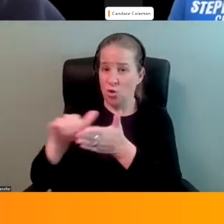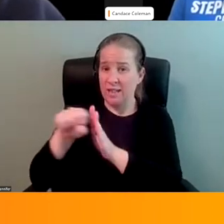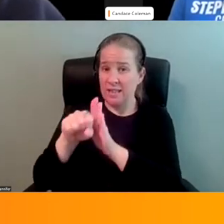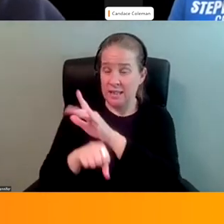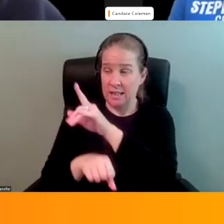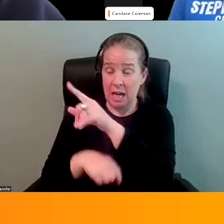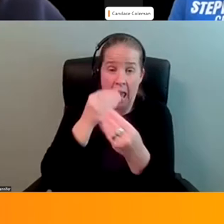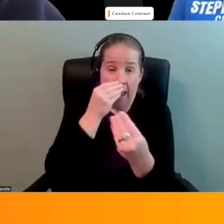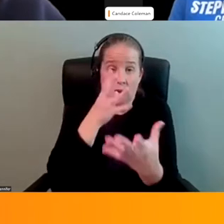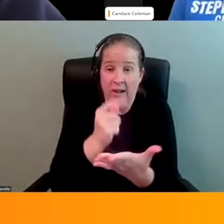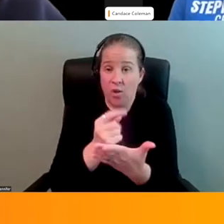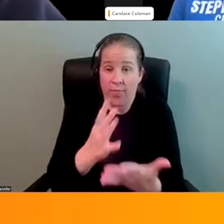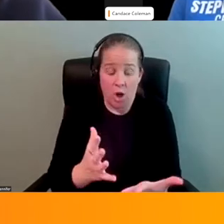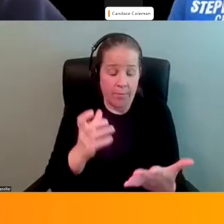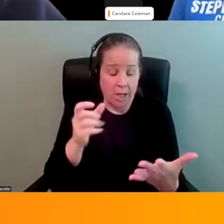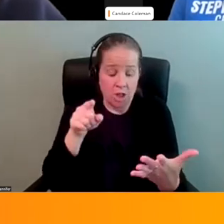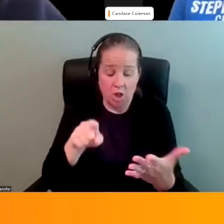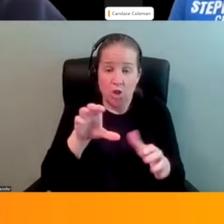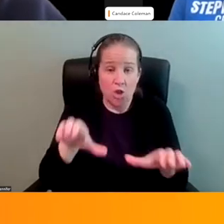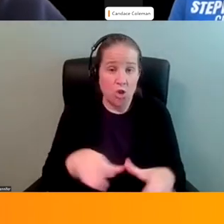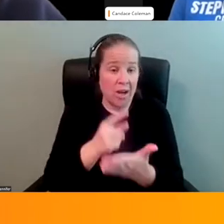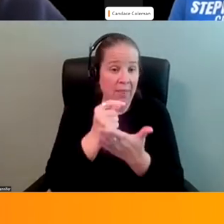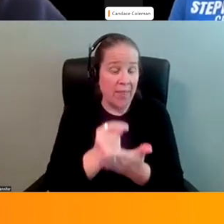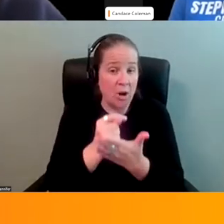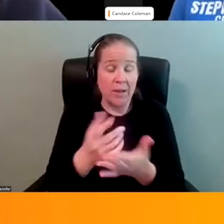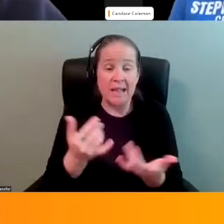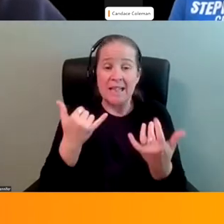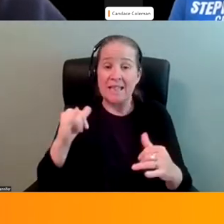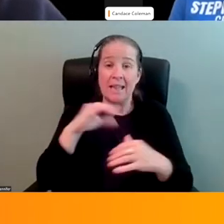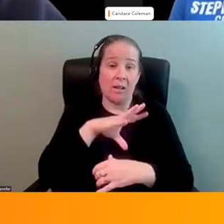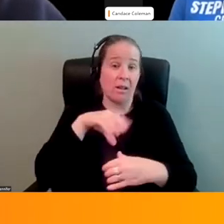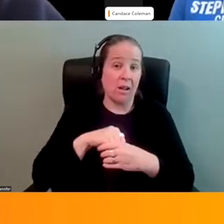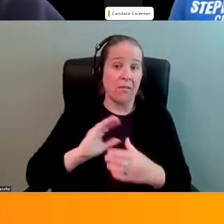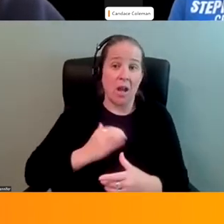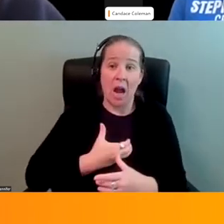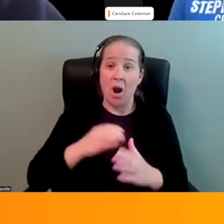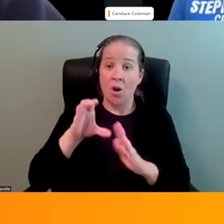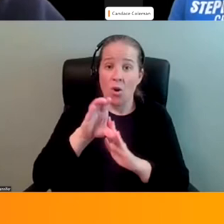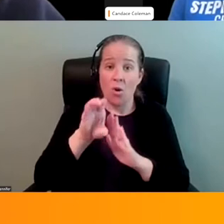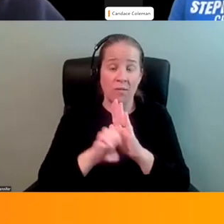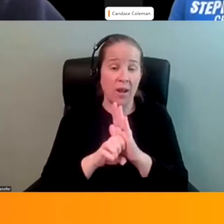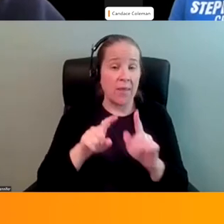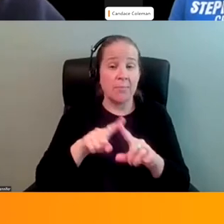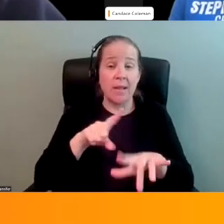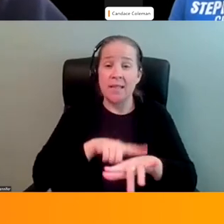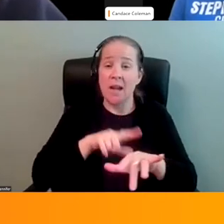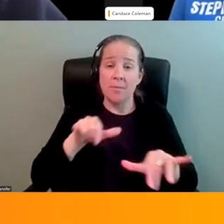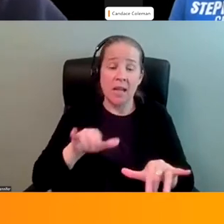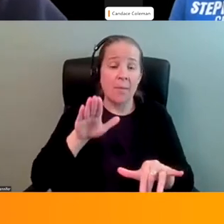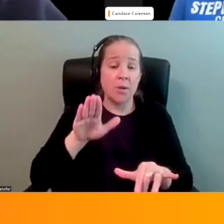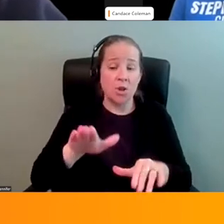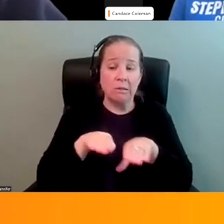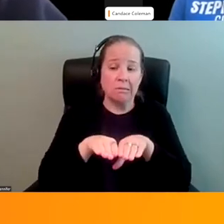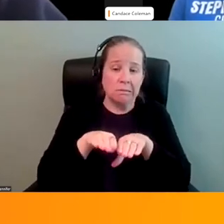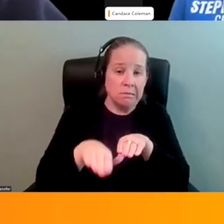don't care if you're a therapist and you're doing therapy. It's still part of our code of ethics that at the same time you're making steps